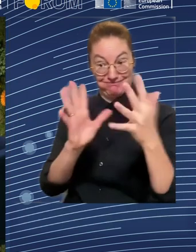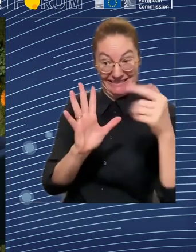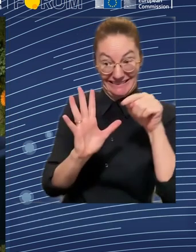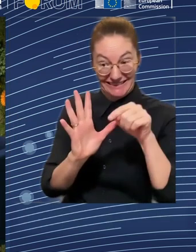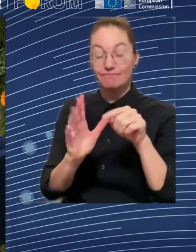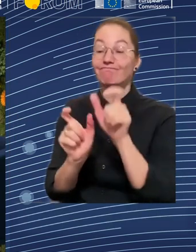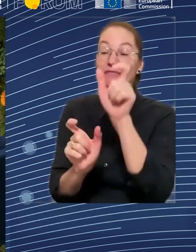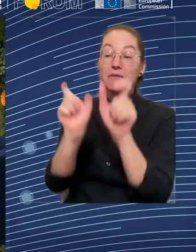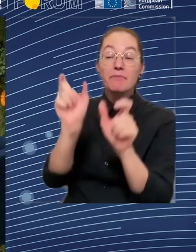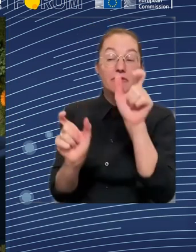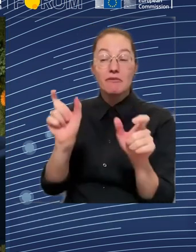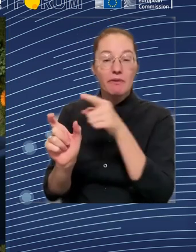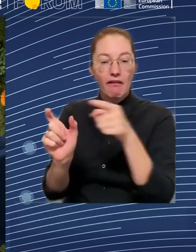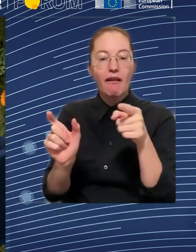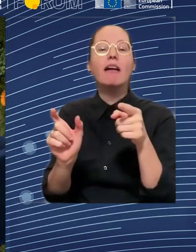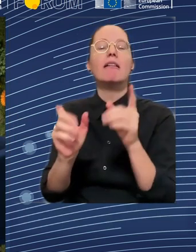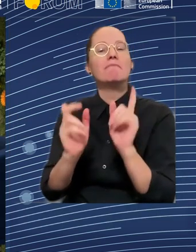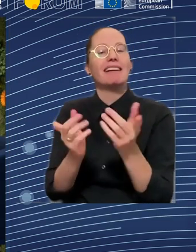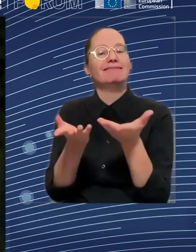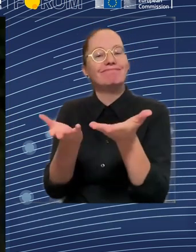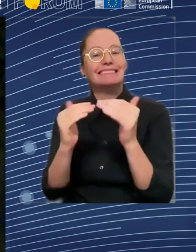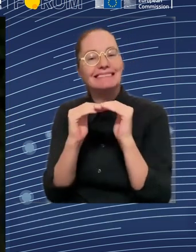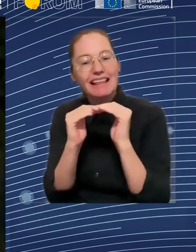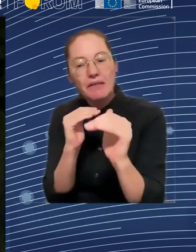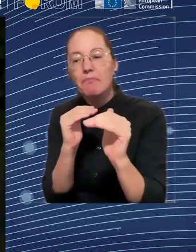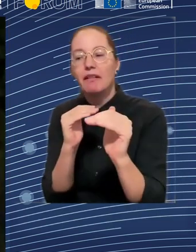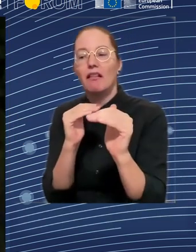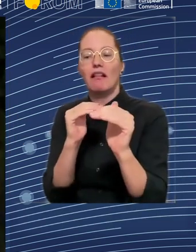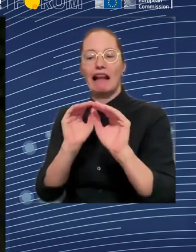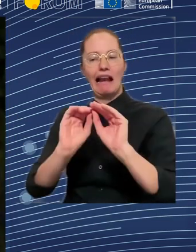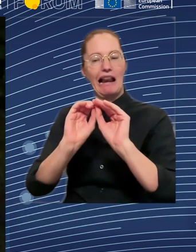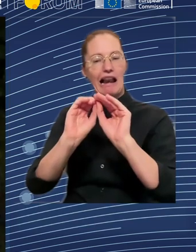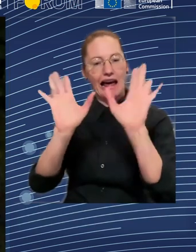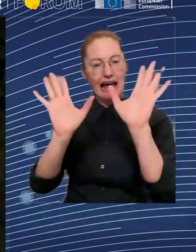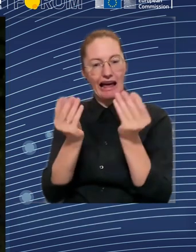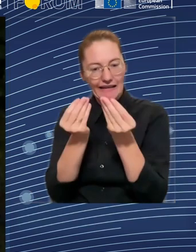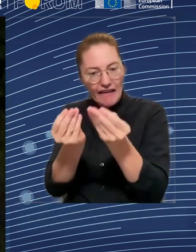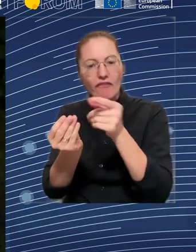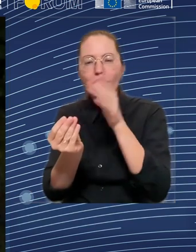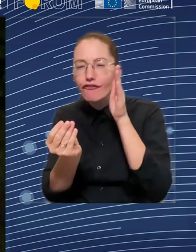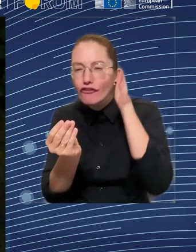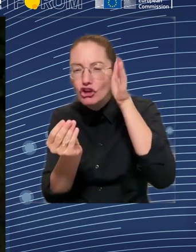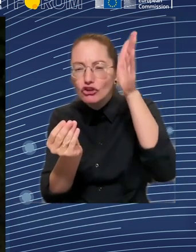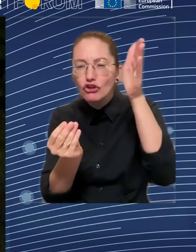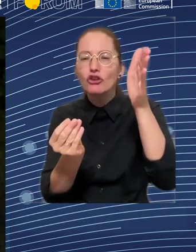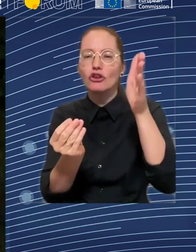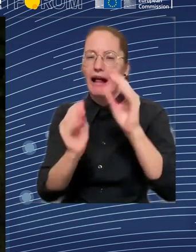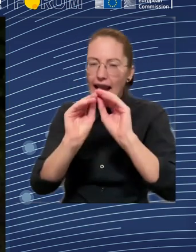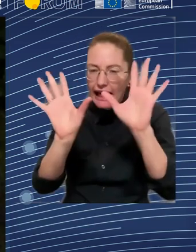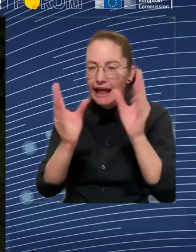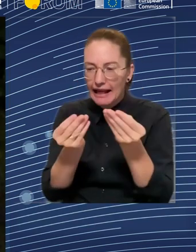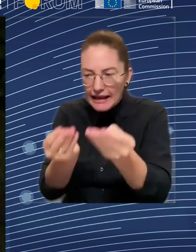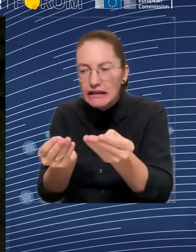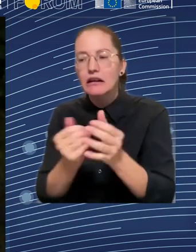officials to temporarily compensate for the distributive consequences of climate change. And I think